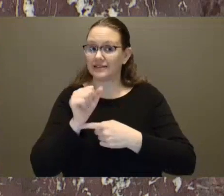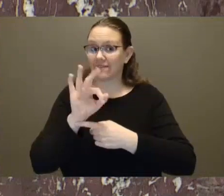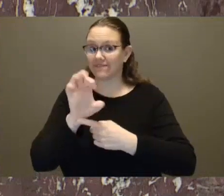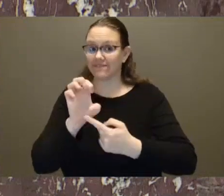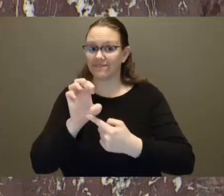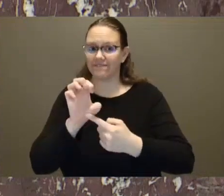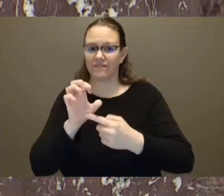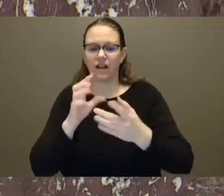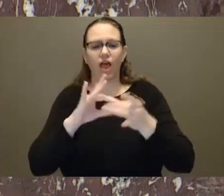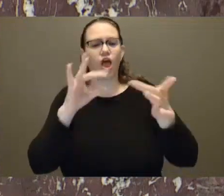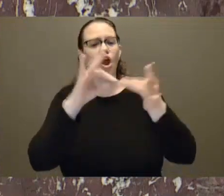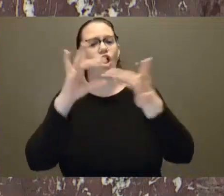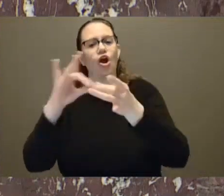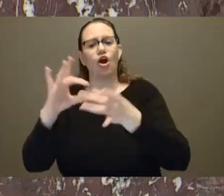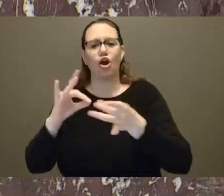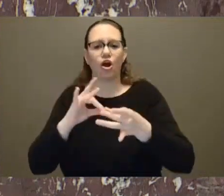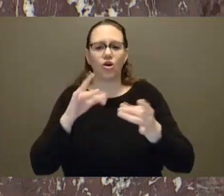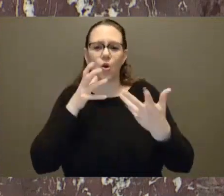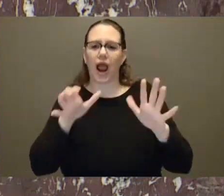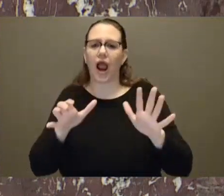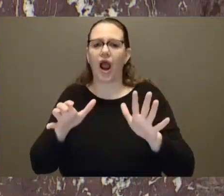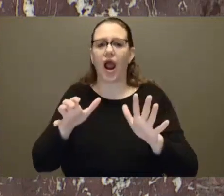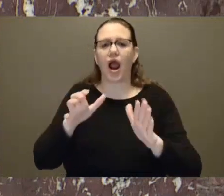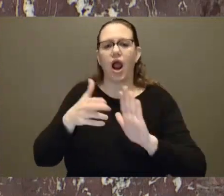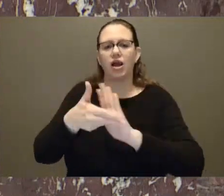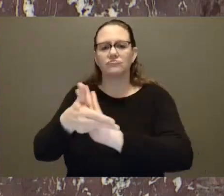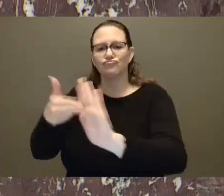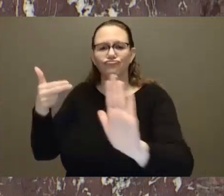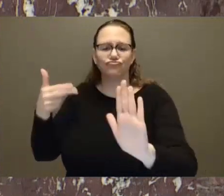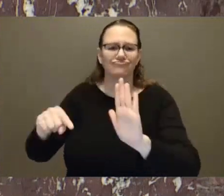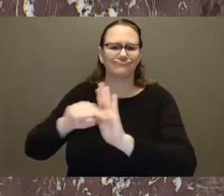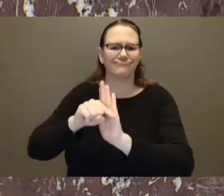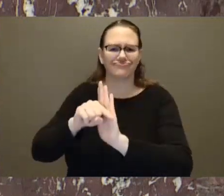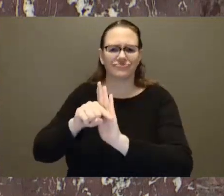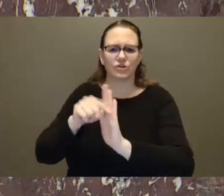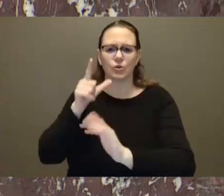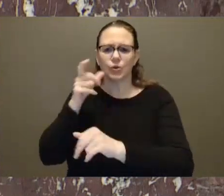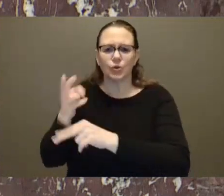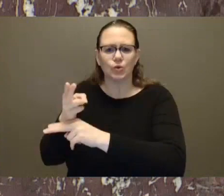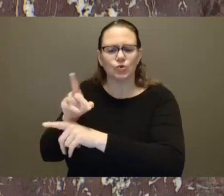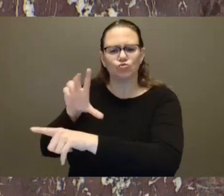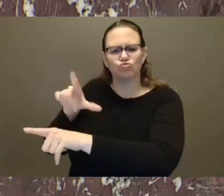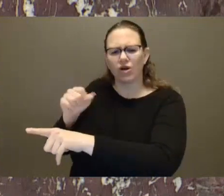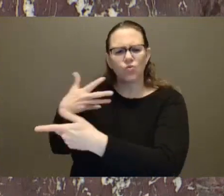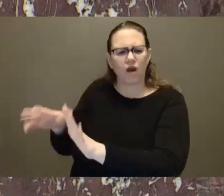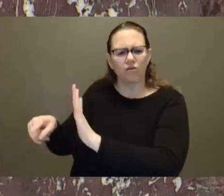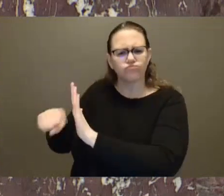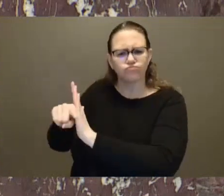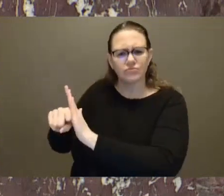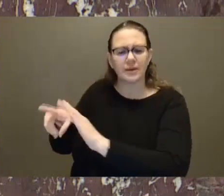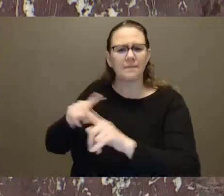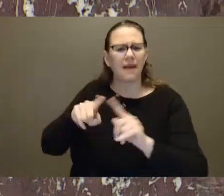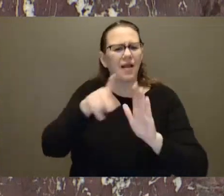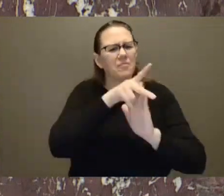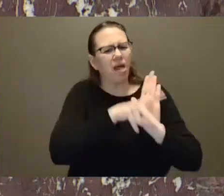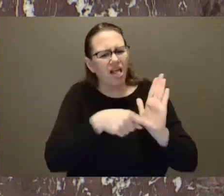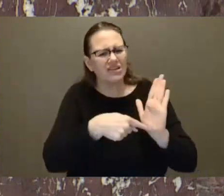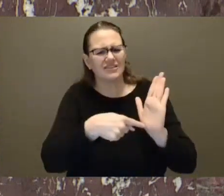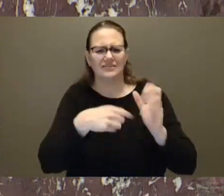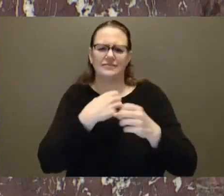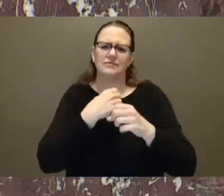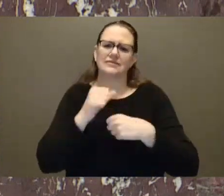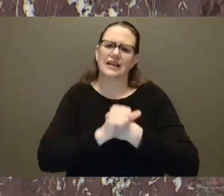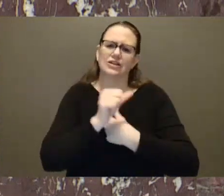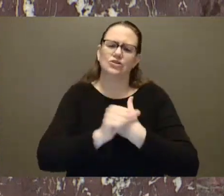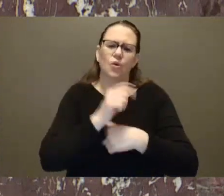dangerously named safe supply. So my question, Mr. Speaker, is when will the Premier protect our youth from drugs and finally put an